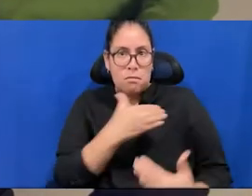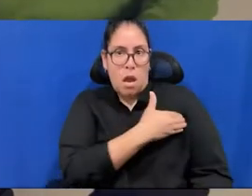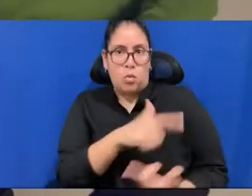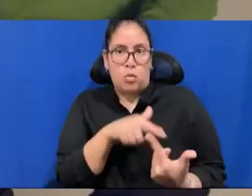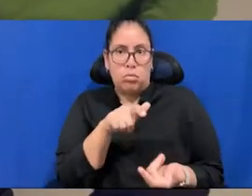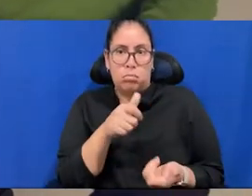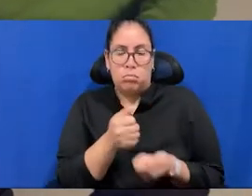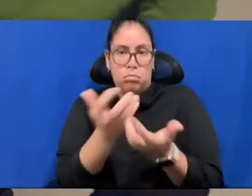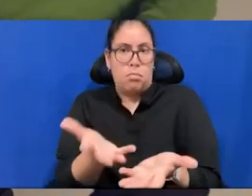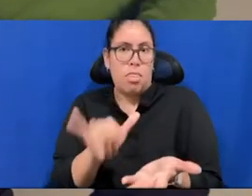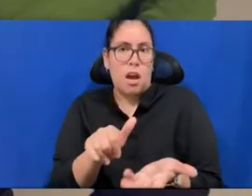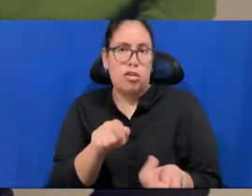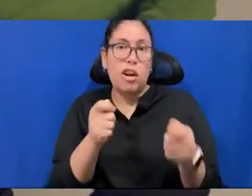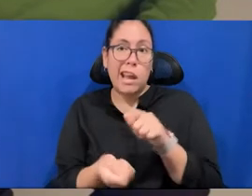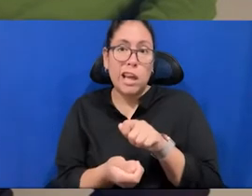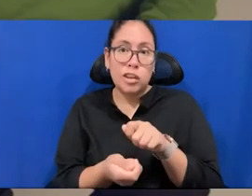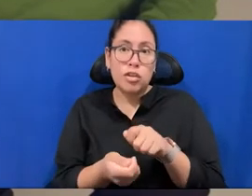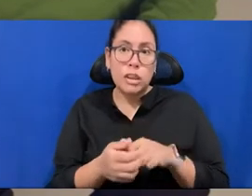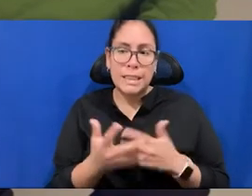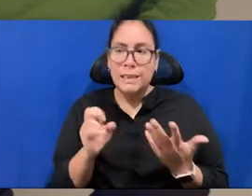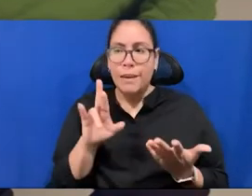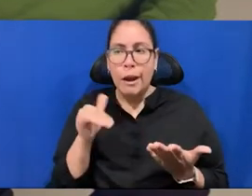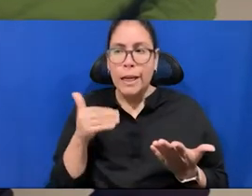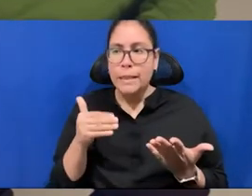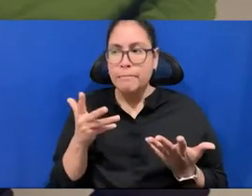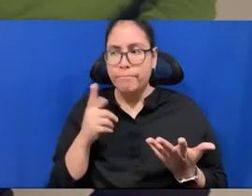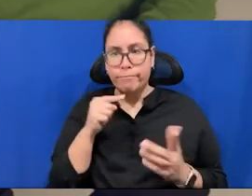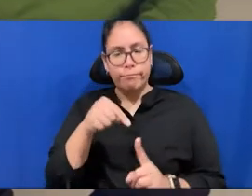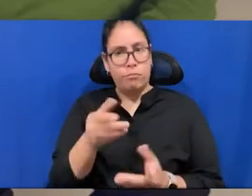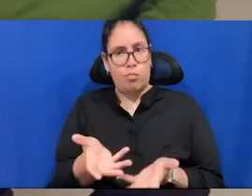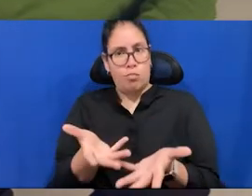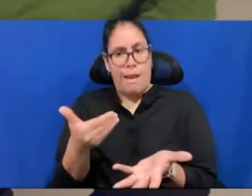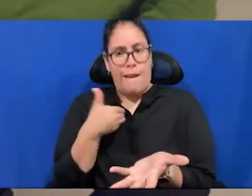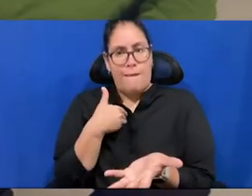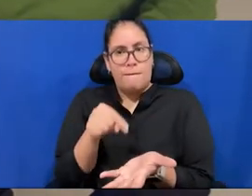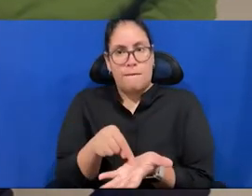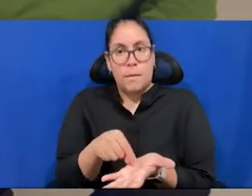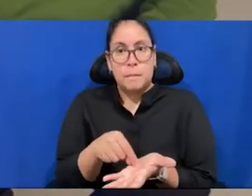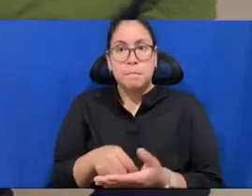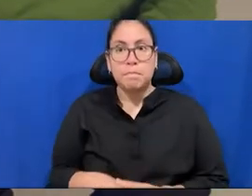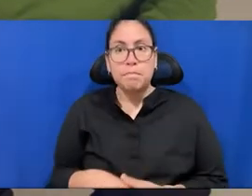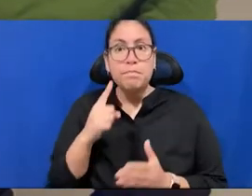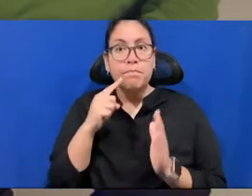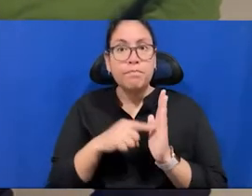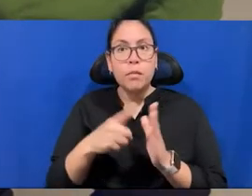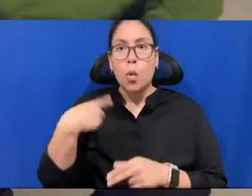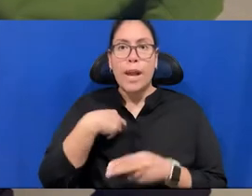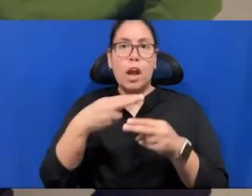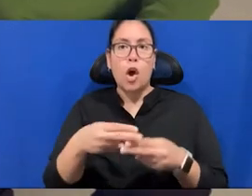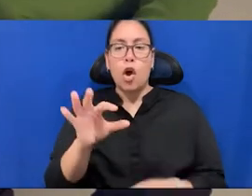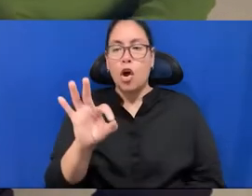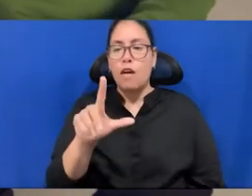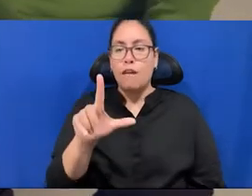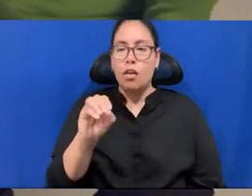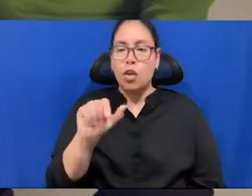is very, very, um, you know, present, because, for example, with MIT, we developed something which is called a floating predictor, with Erosine, has been,